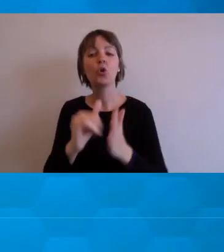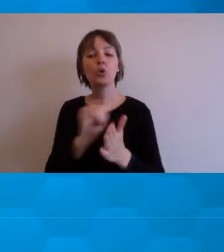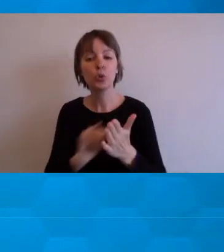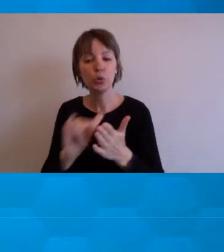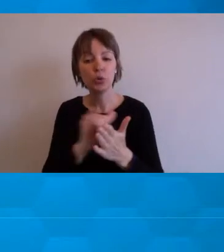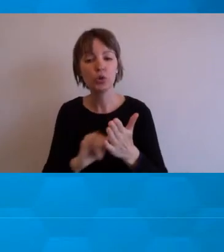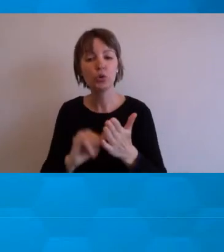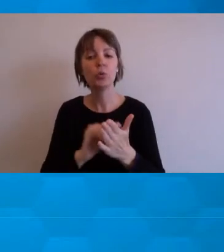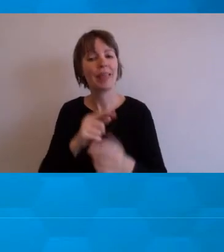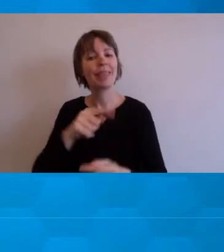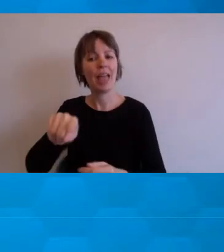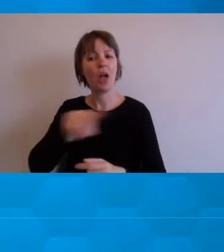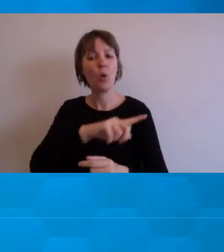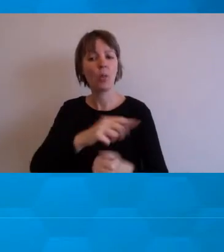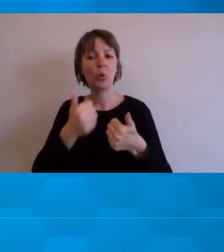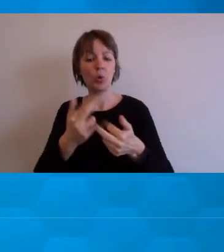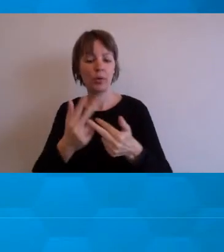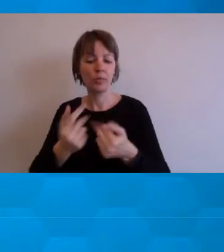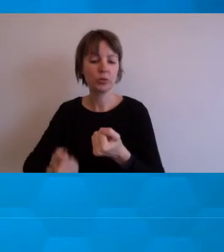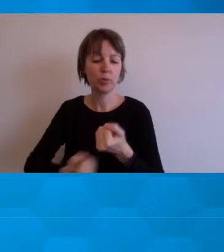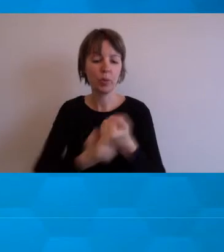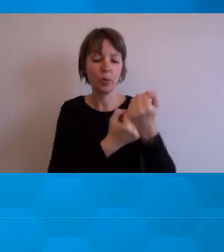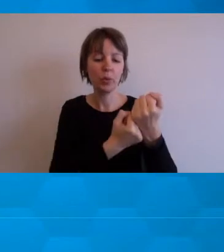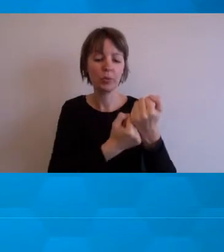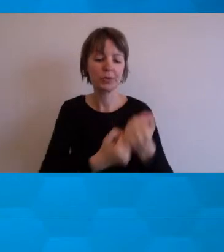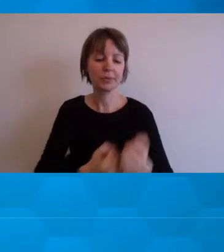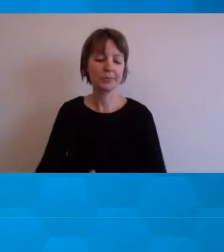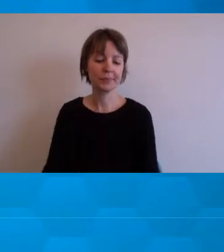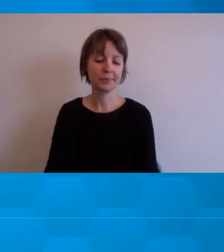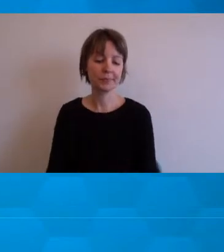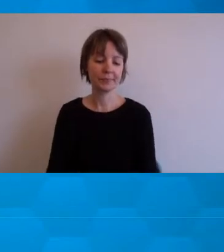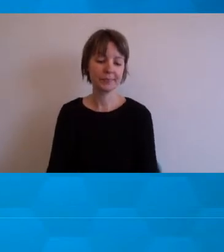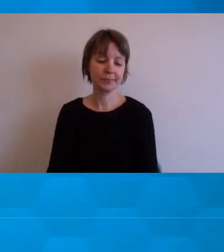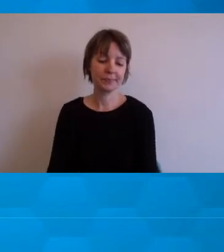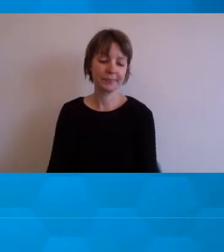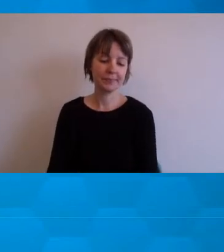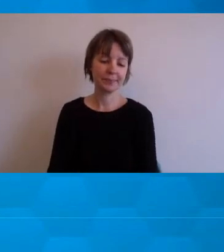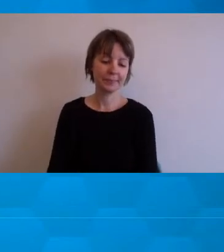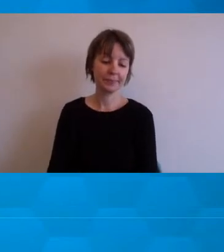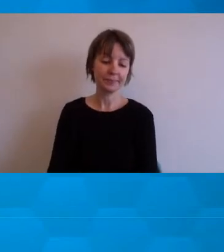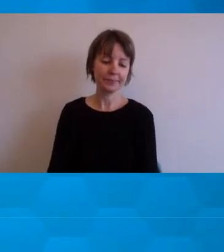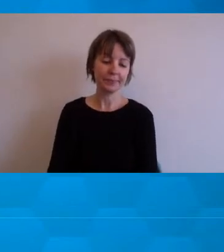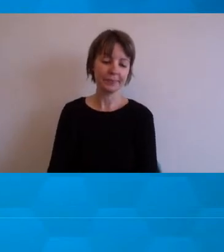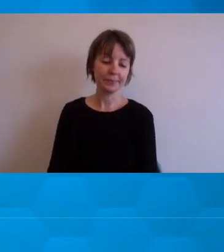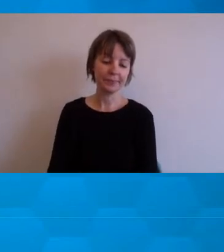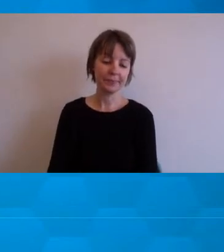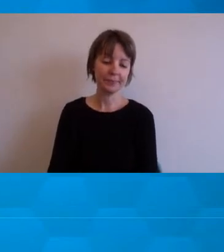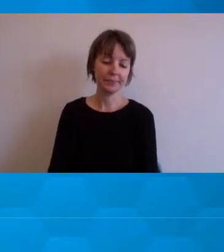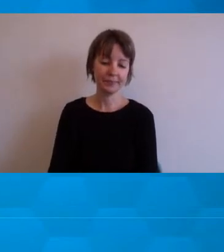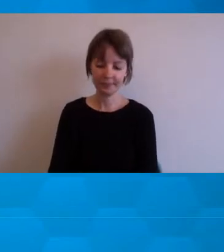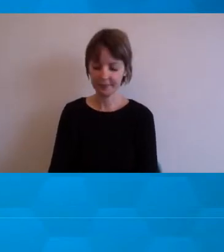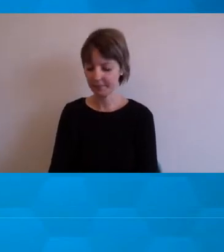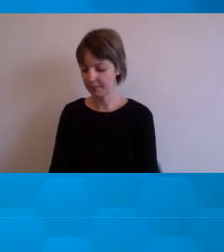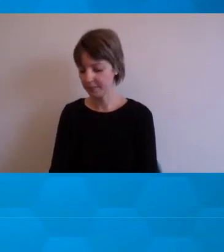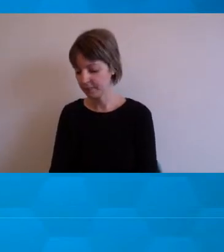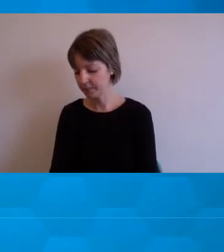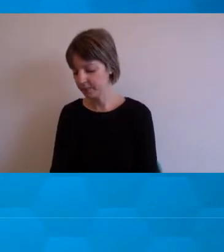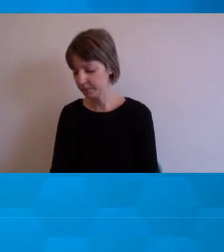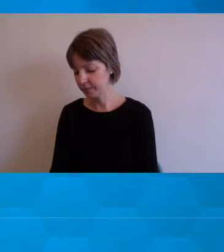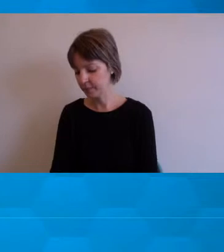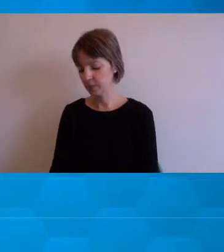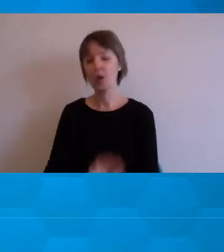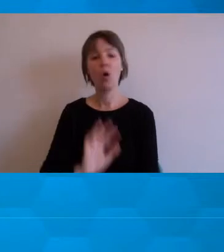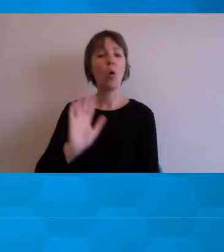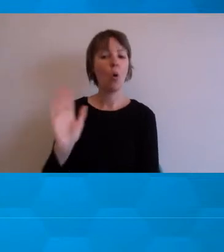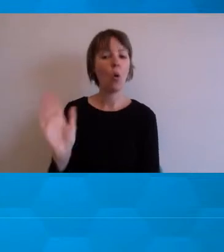upon. And the other thing I'd like to mention here is with with all of these students, and it may be not